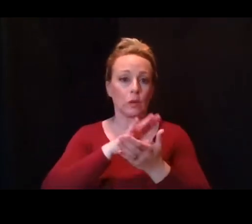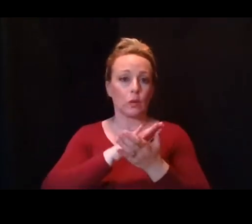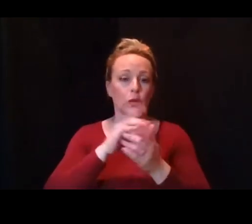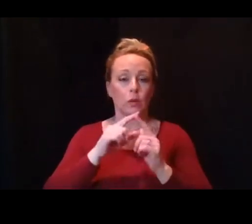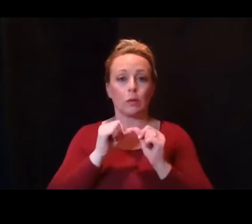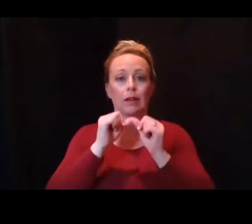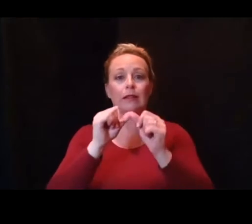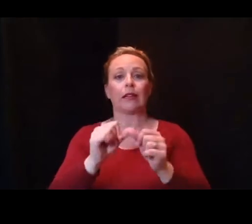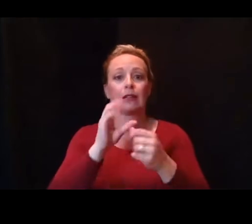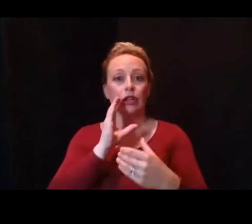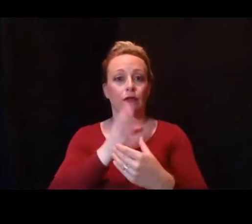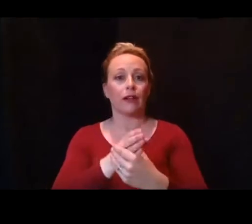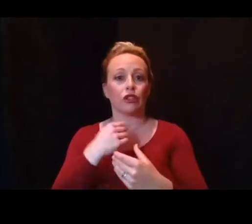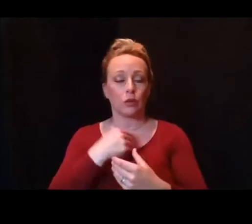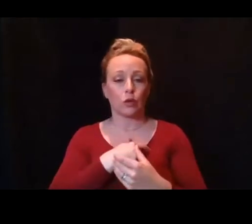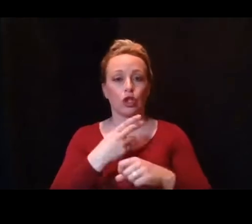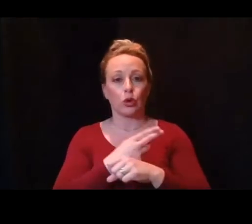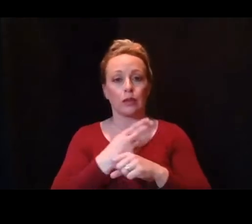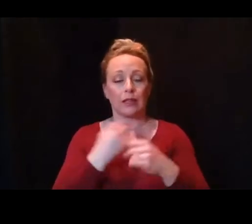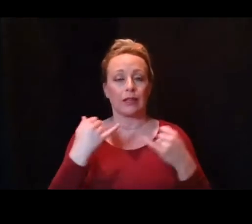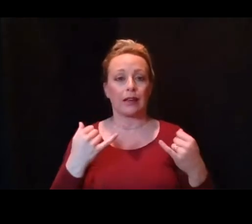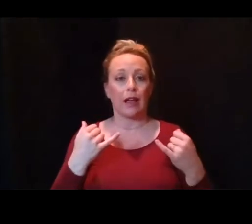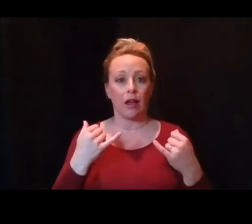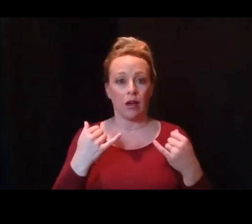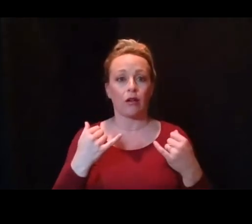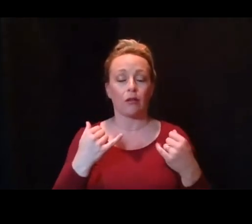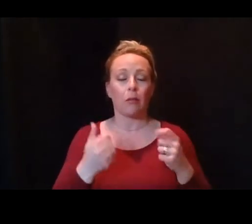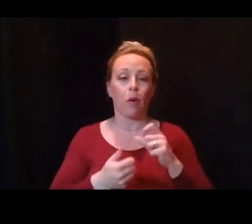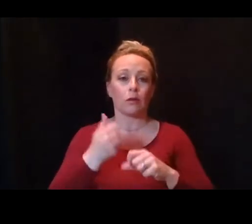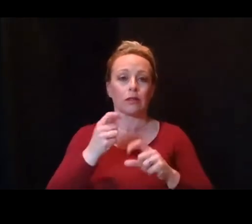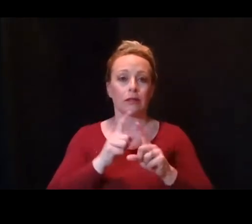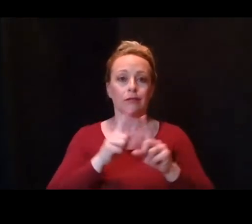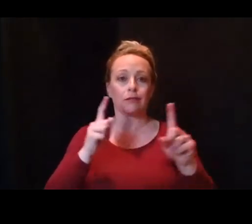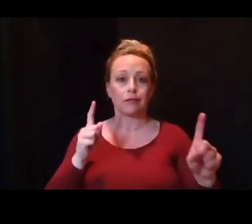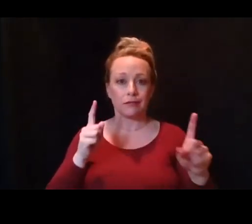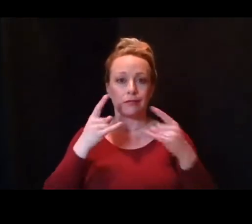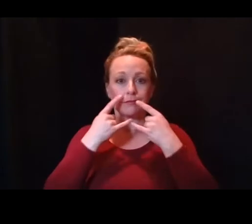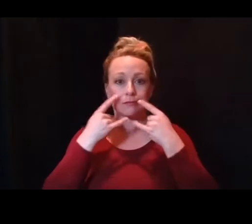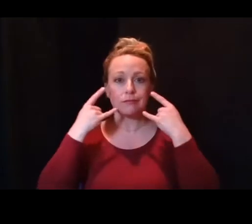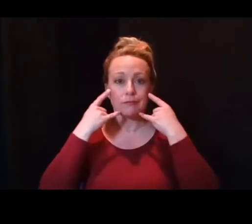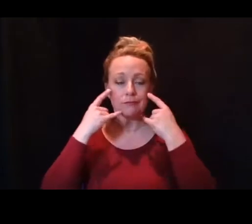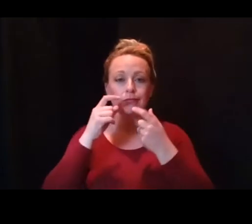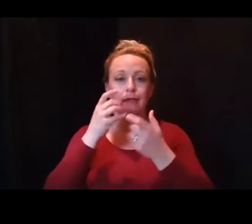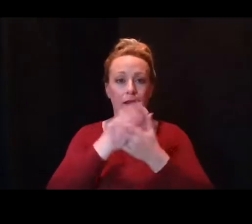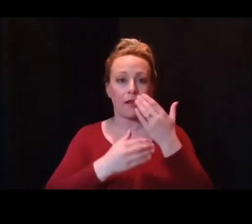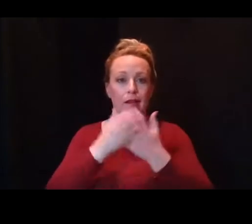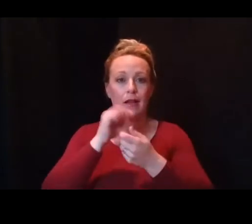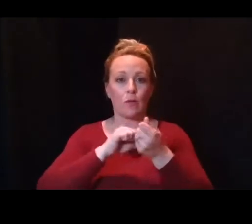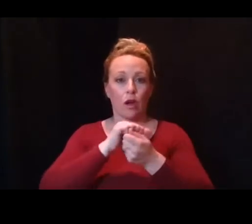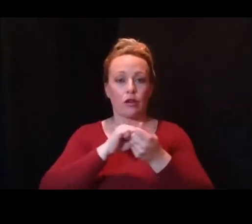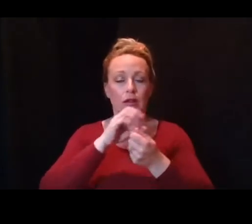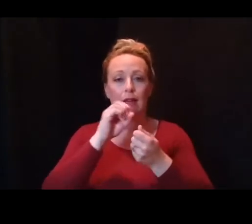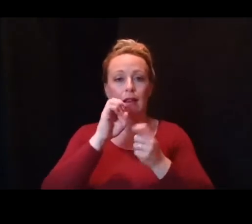the interventions we're using currently, primarily physical distancing, masking, hand hygiene, and environmental